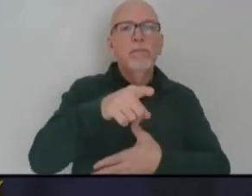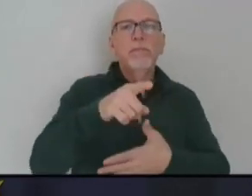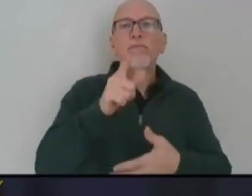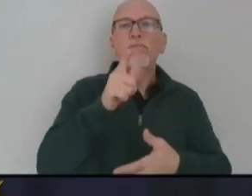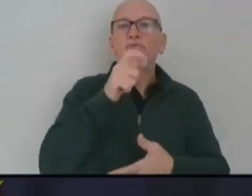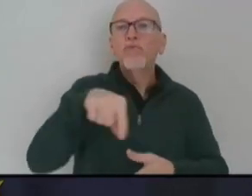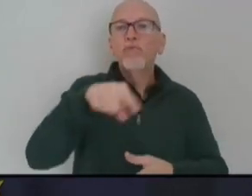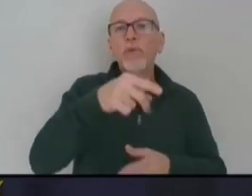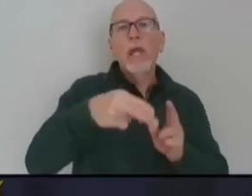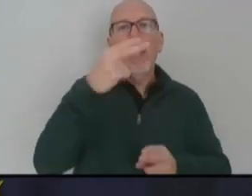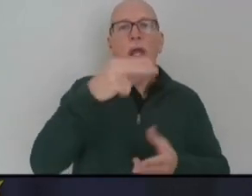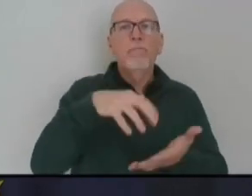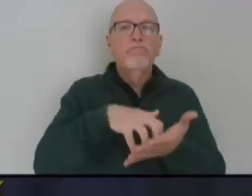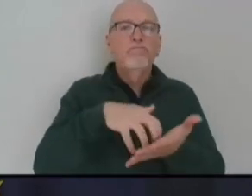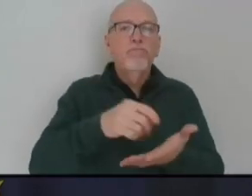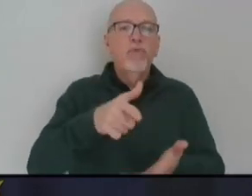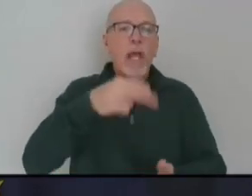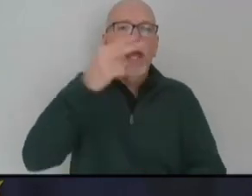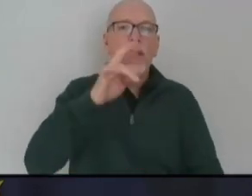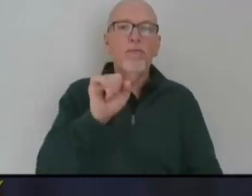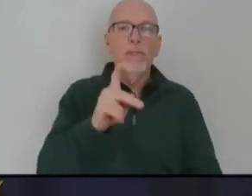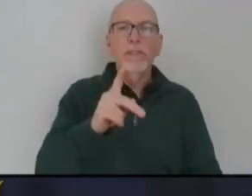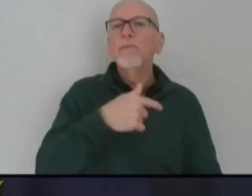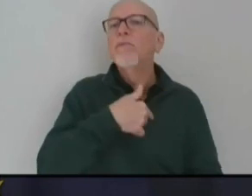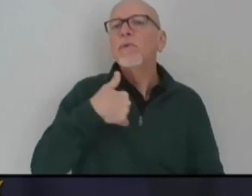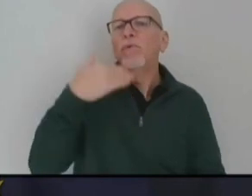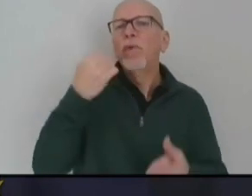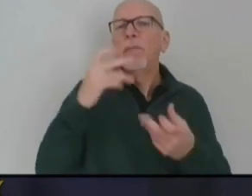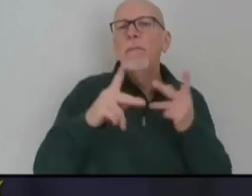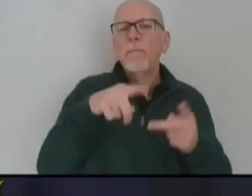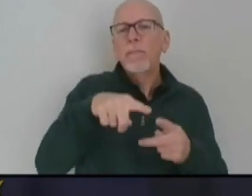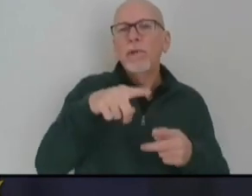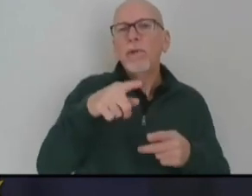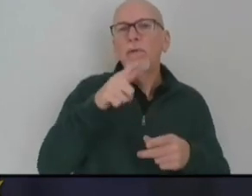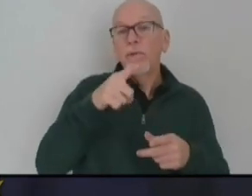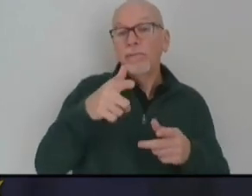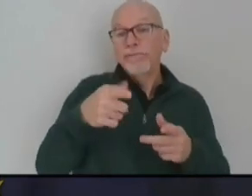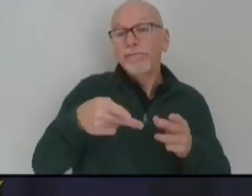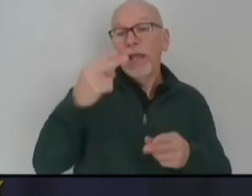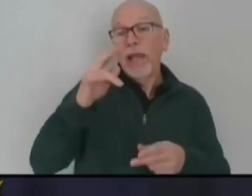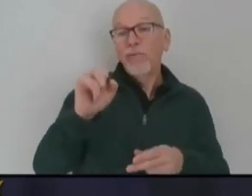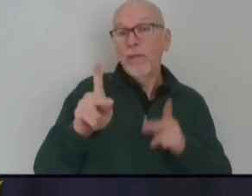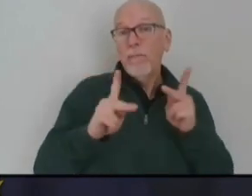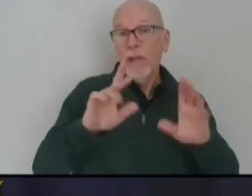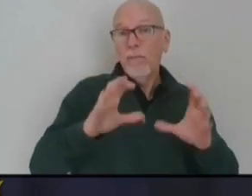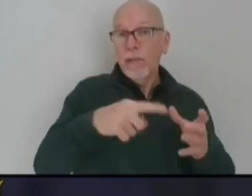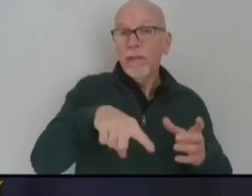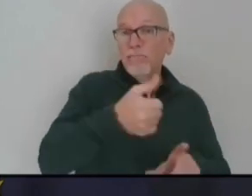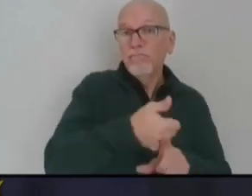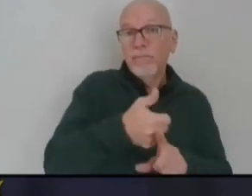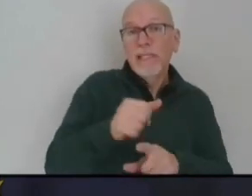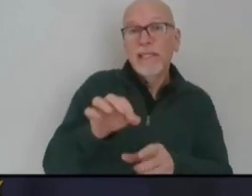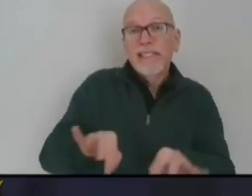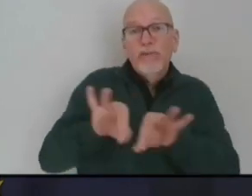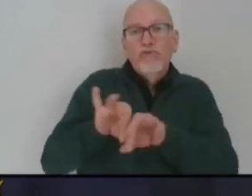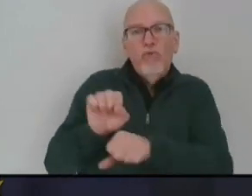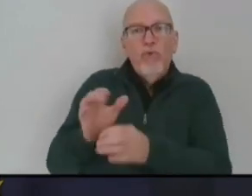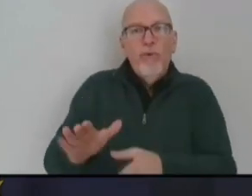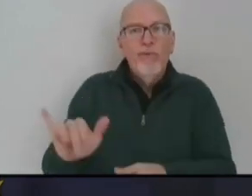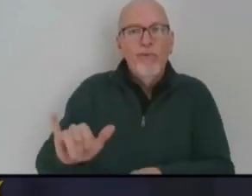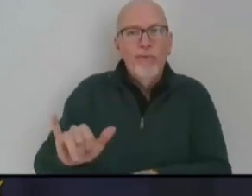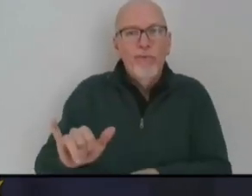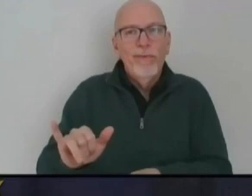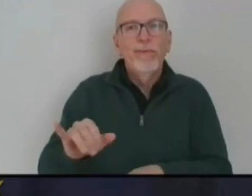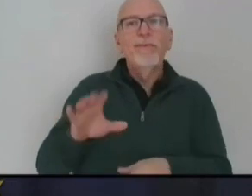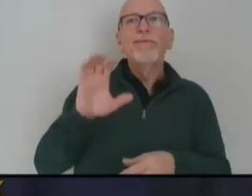populations. We recognize that many members of vulnerable populations also are essential workers, so we anticipate that there will be overlap